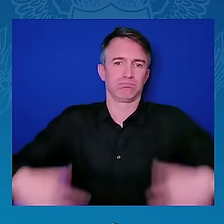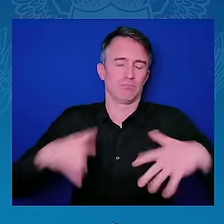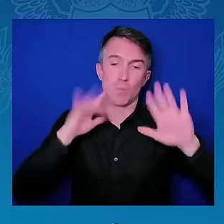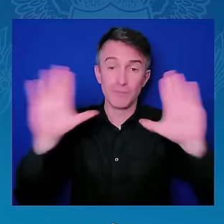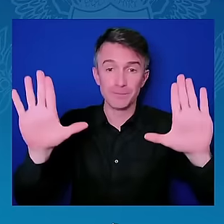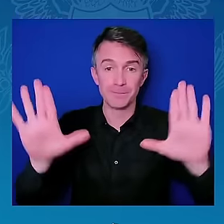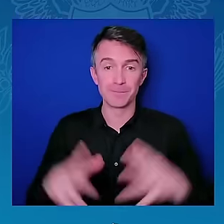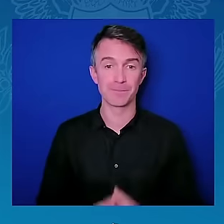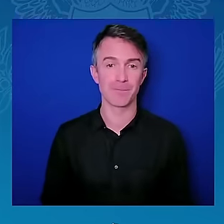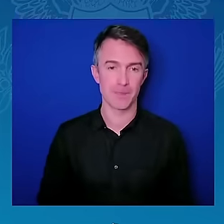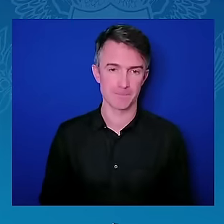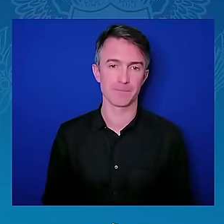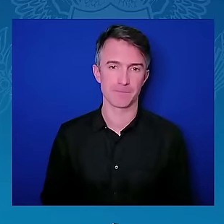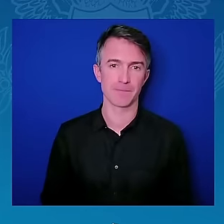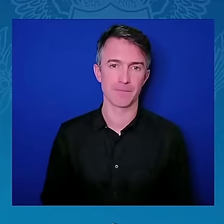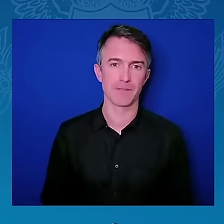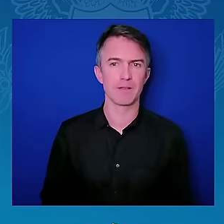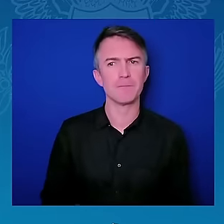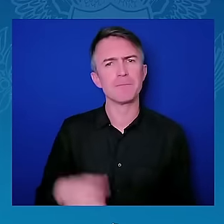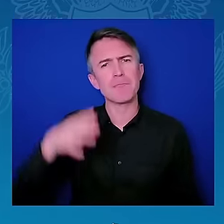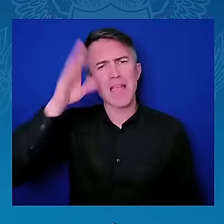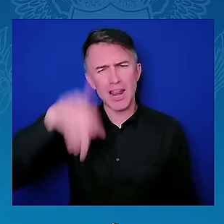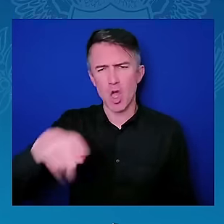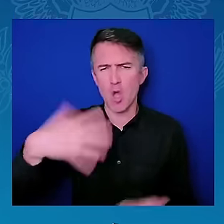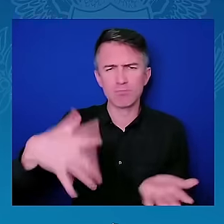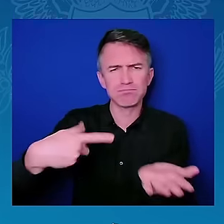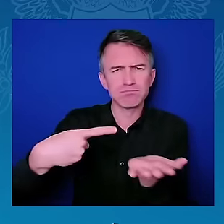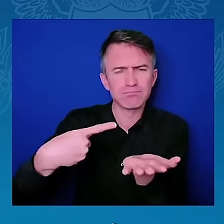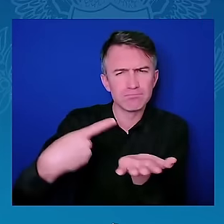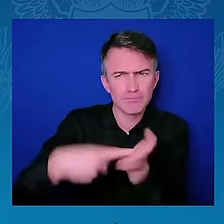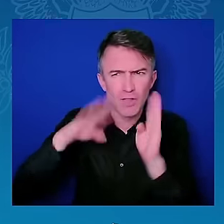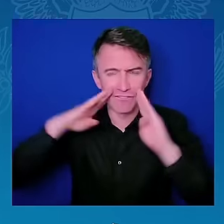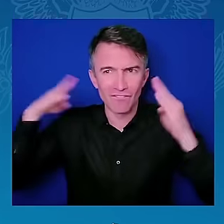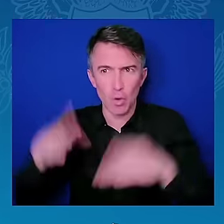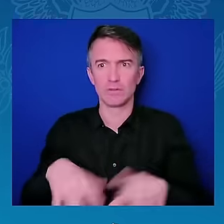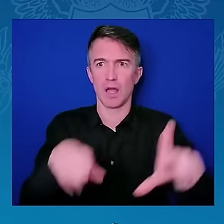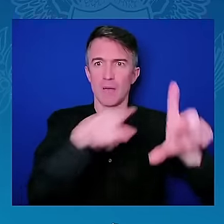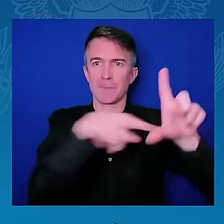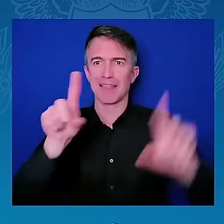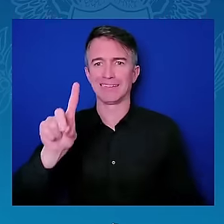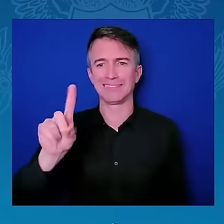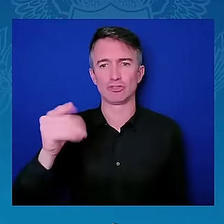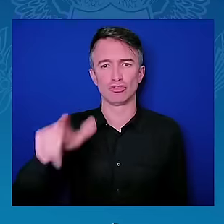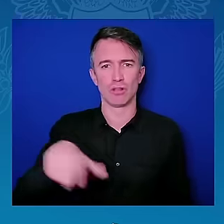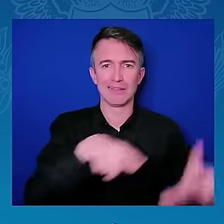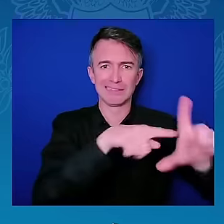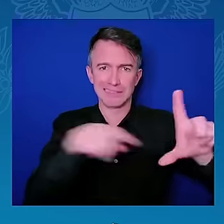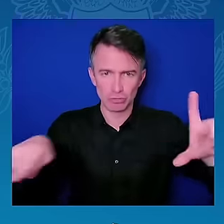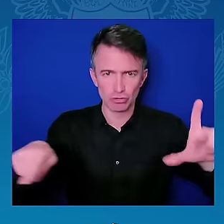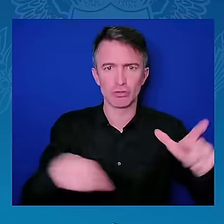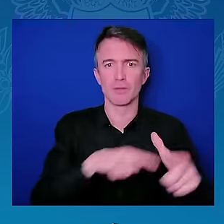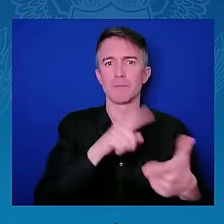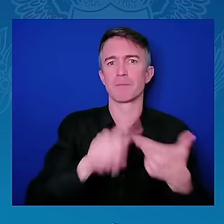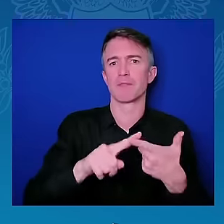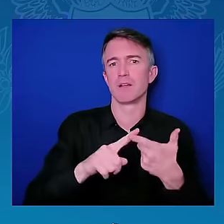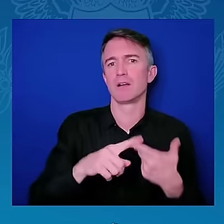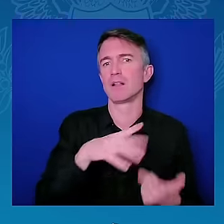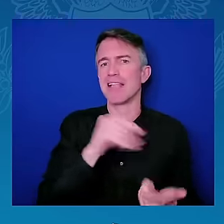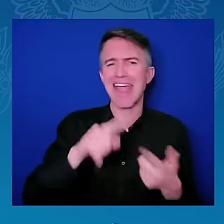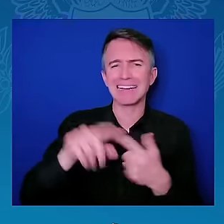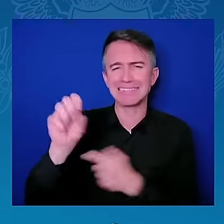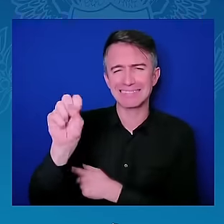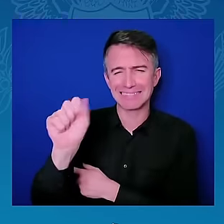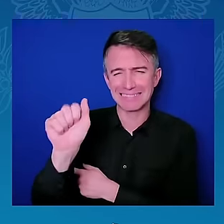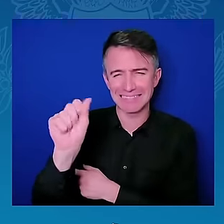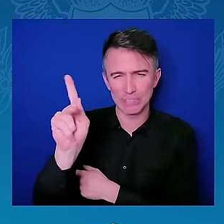and, you know, building on the trip that you made to Africa. So, maybe you can bring us up to speed on what you've accomplished and how you're feeling about the whole